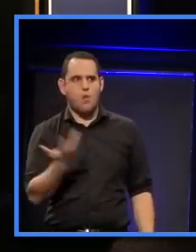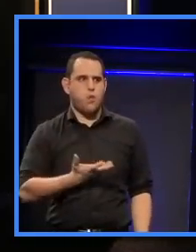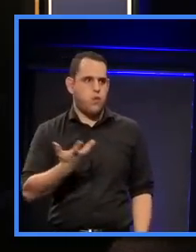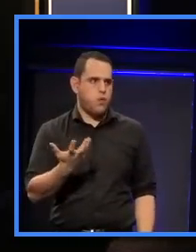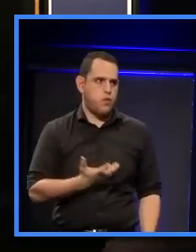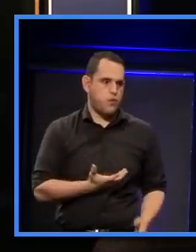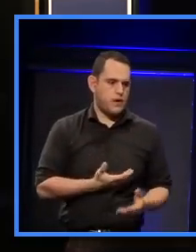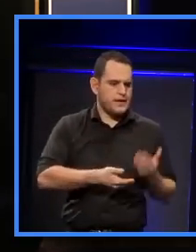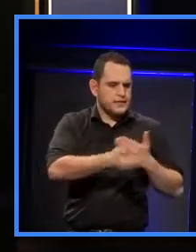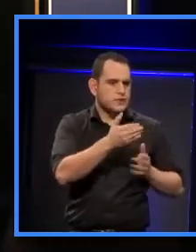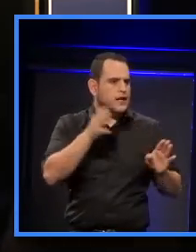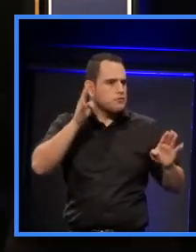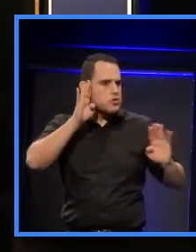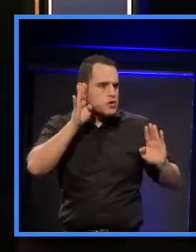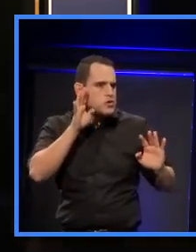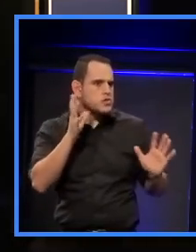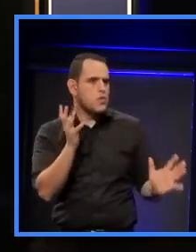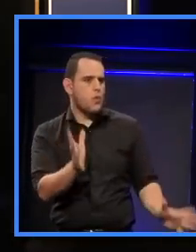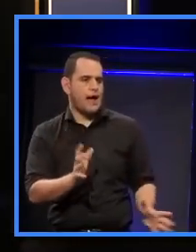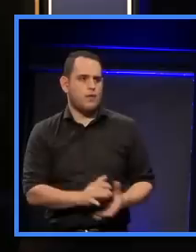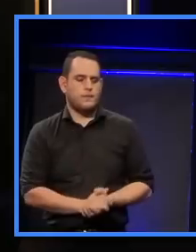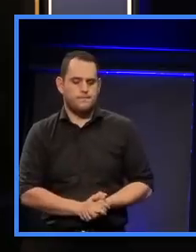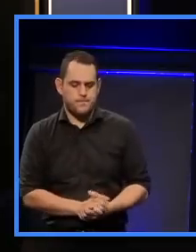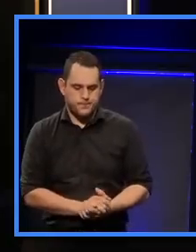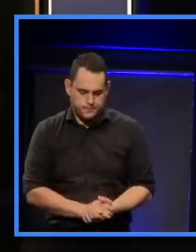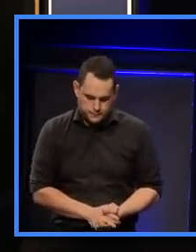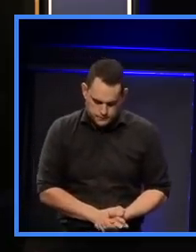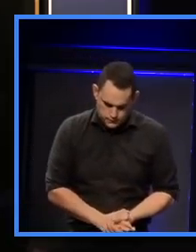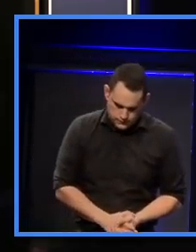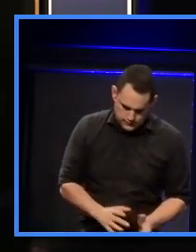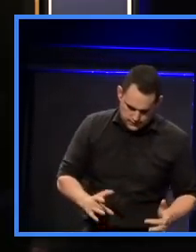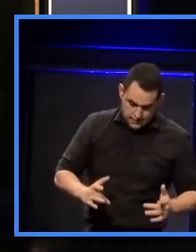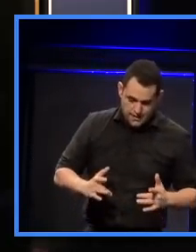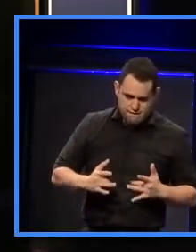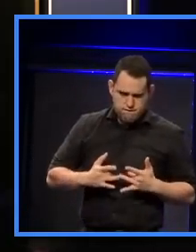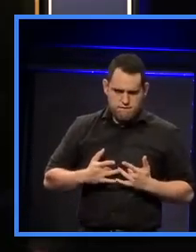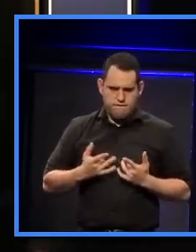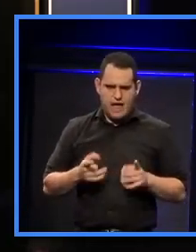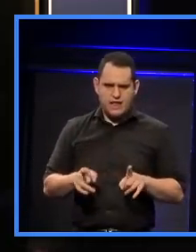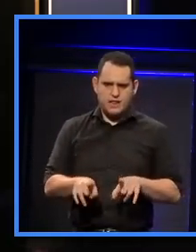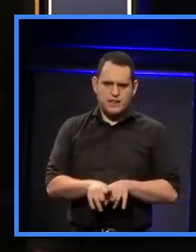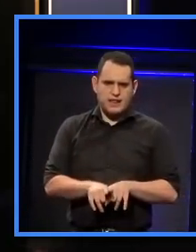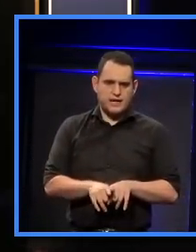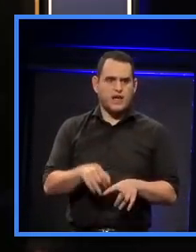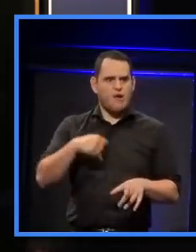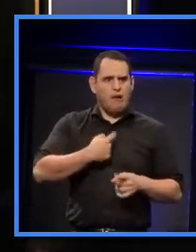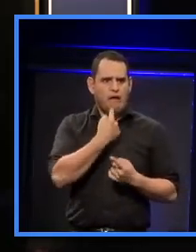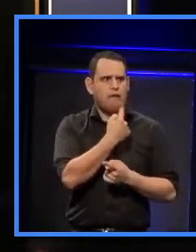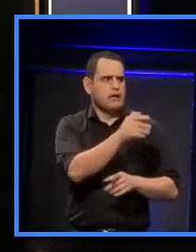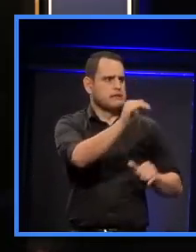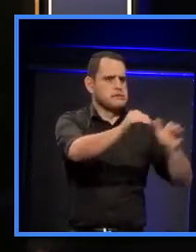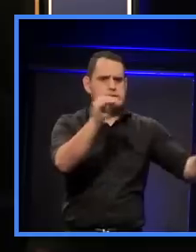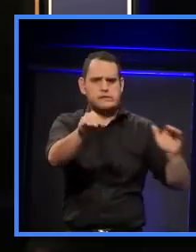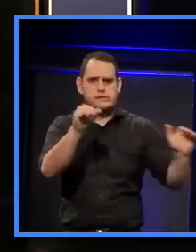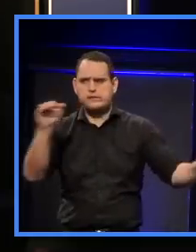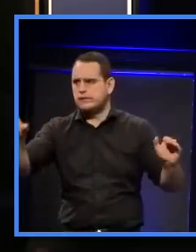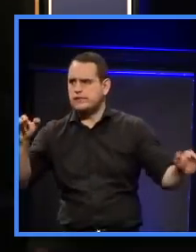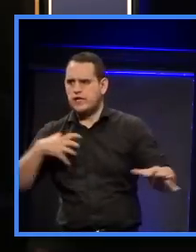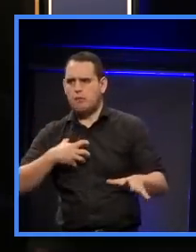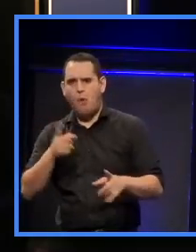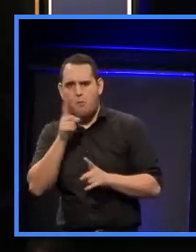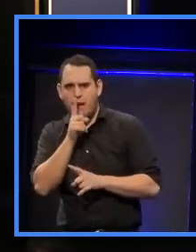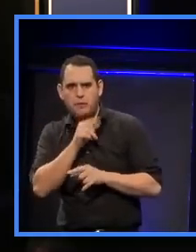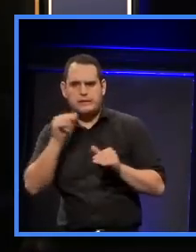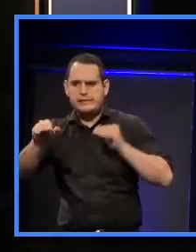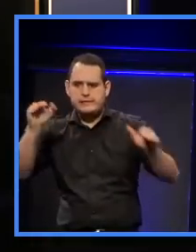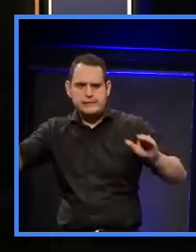were describing the acoustics, and I just felt straight away that actually we ought to tell more people about it. So, clearly, more people